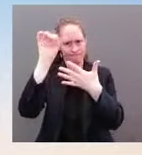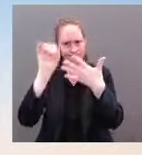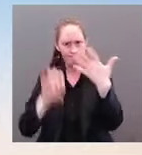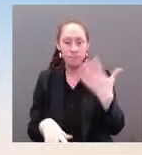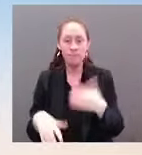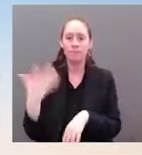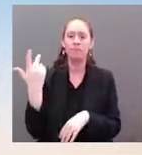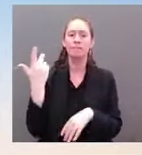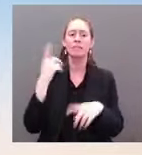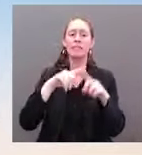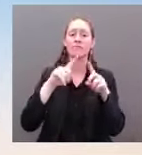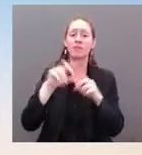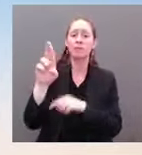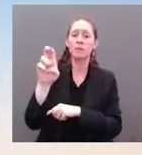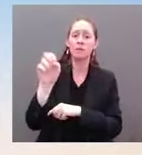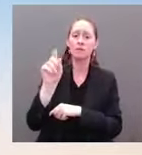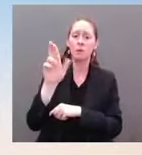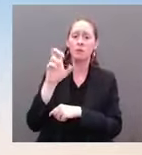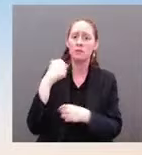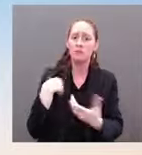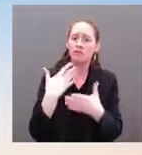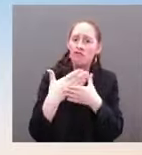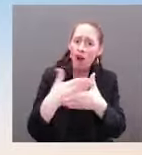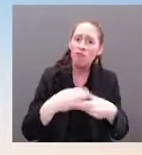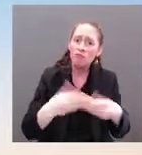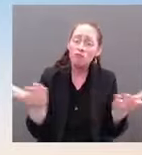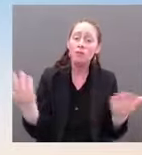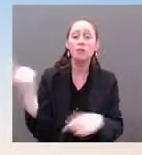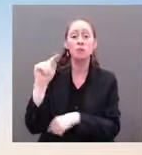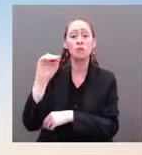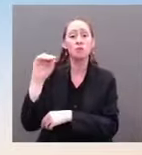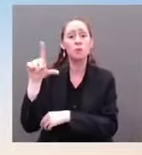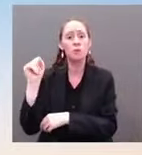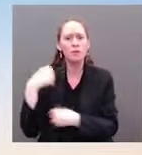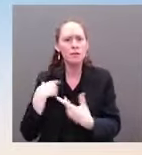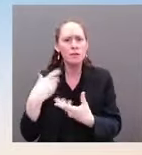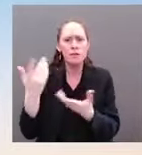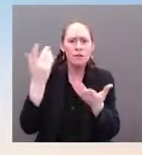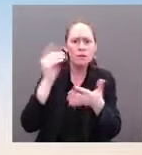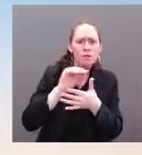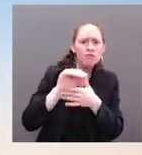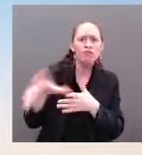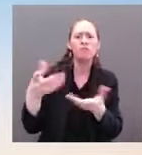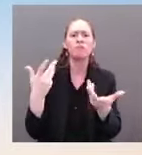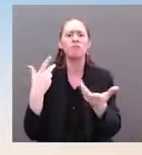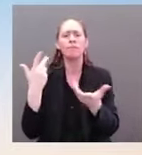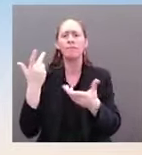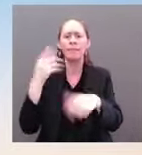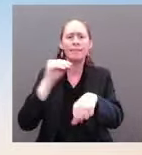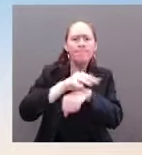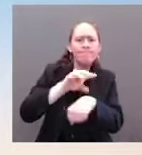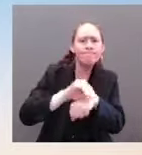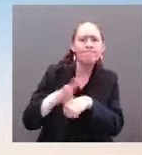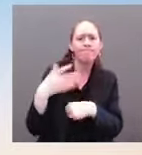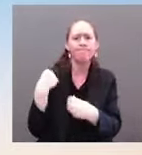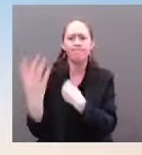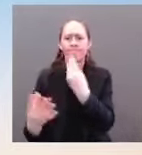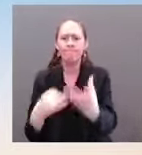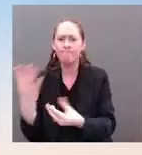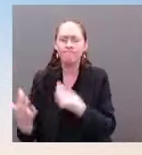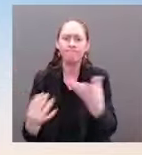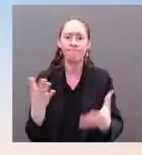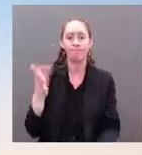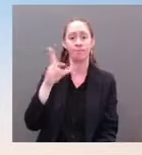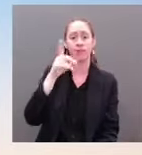security, like advisories sourced from sensitive threat intelligence, and hands-on support from local FBI field offices and CISA